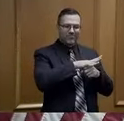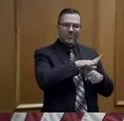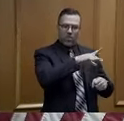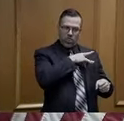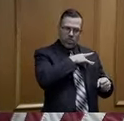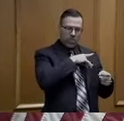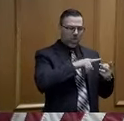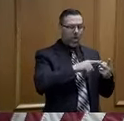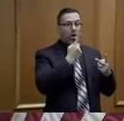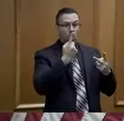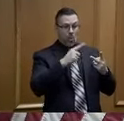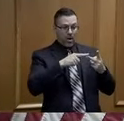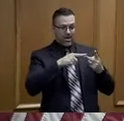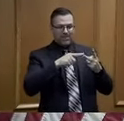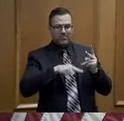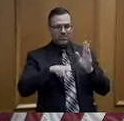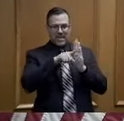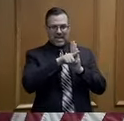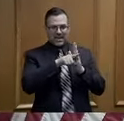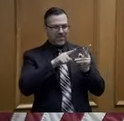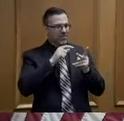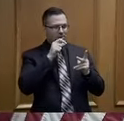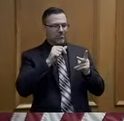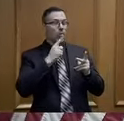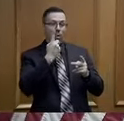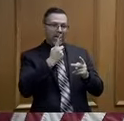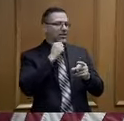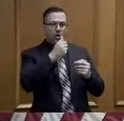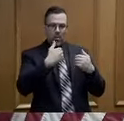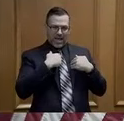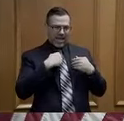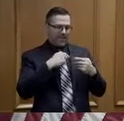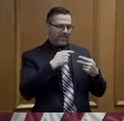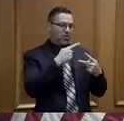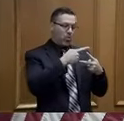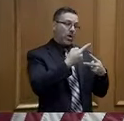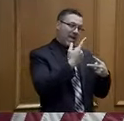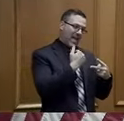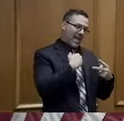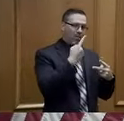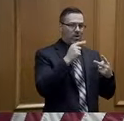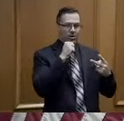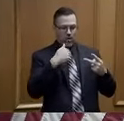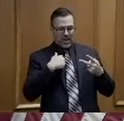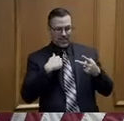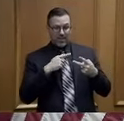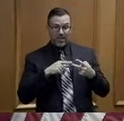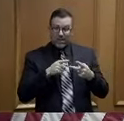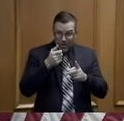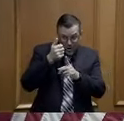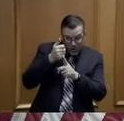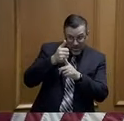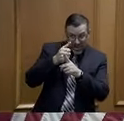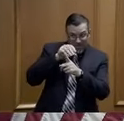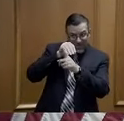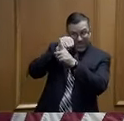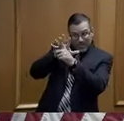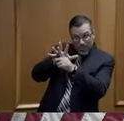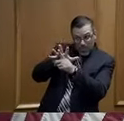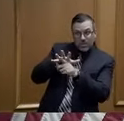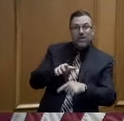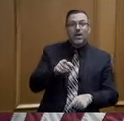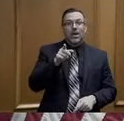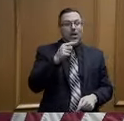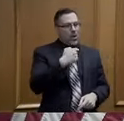So are you taking any kind of precautions at this point? Do you know if you were exposed to them? Well, we're live streaming this